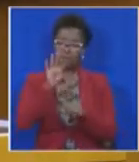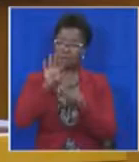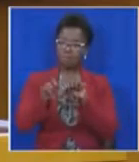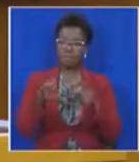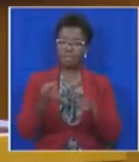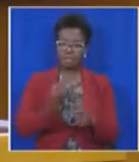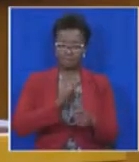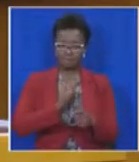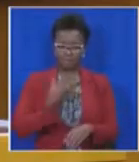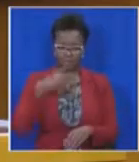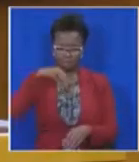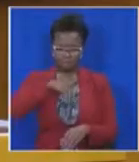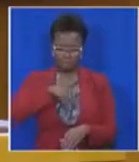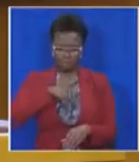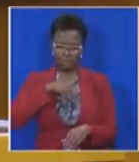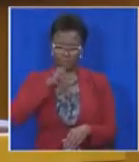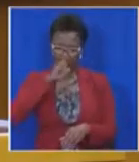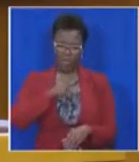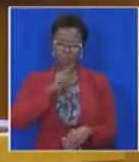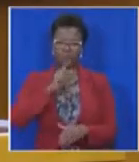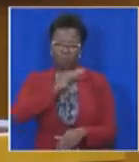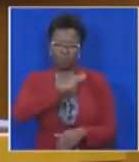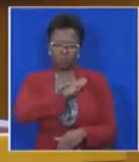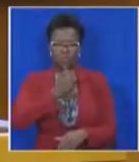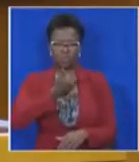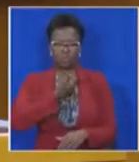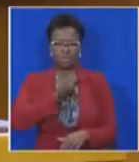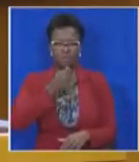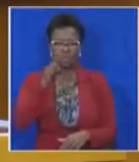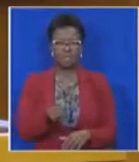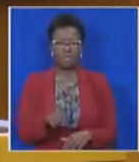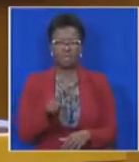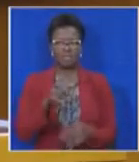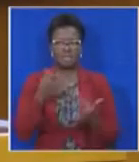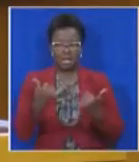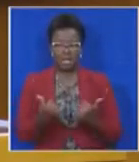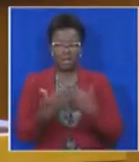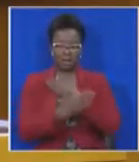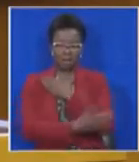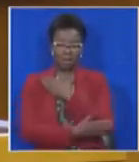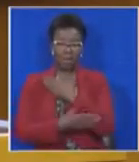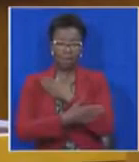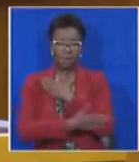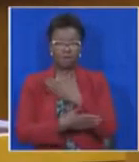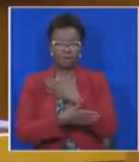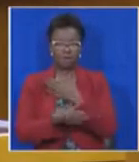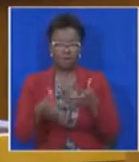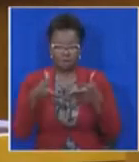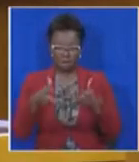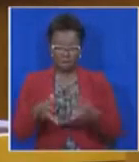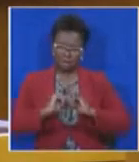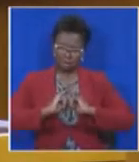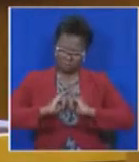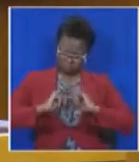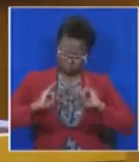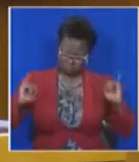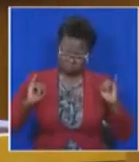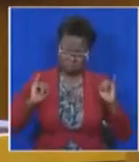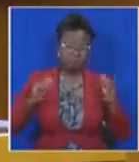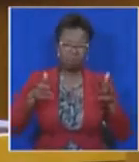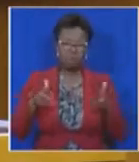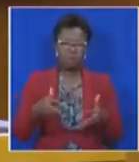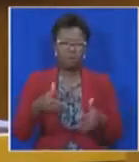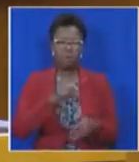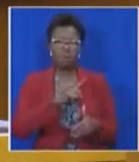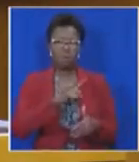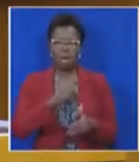ourselves. The reason that we as a nation find ourselves in the morass that we are in, being held